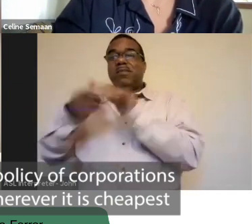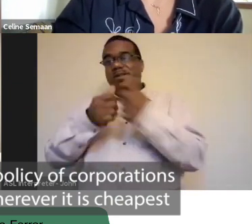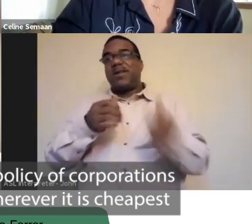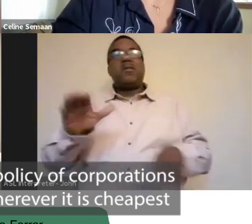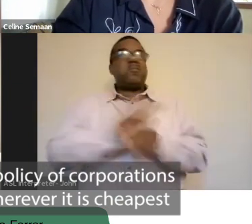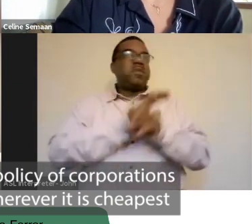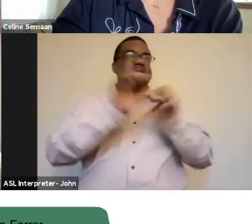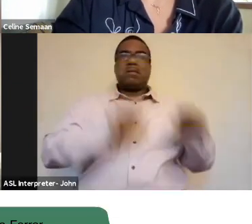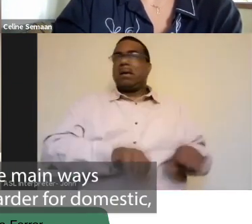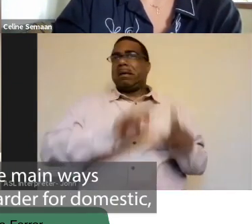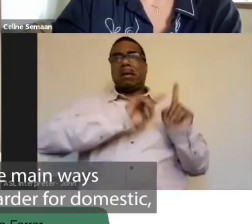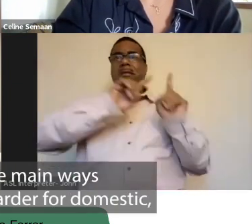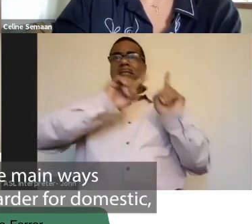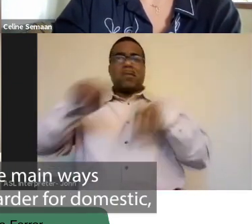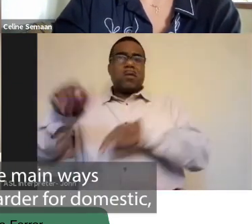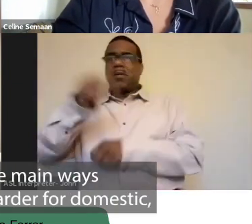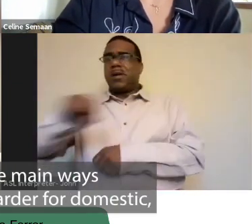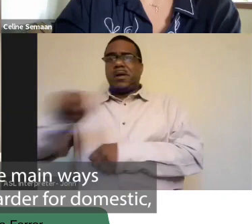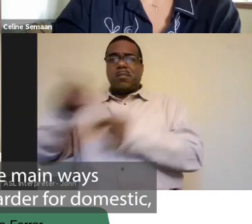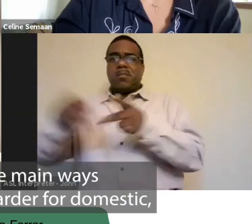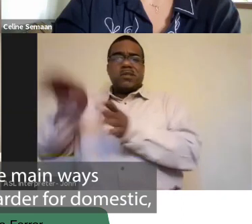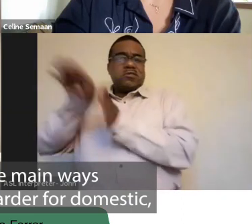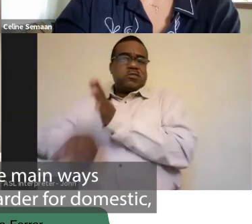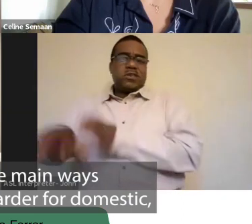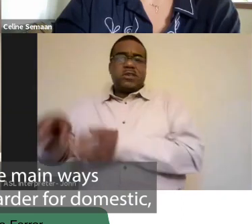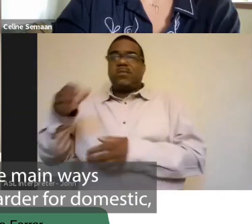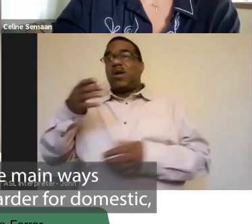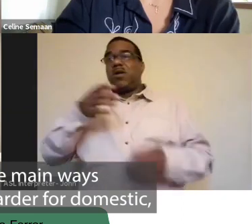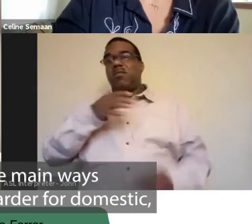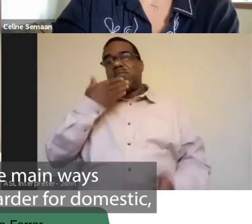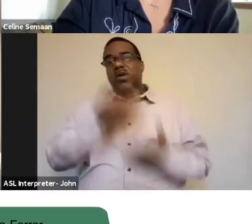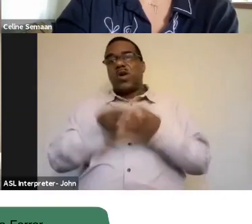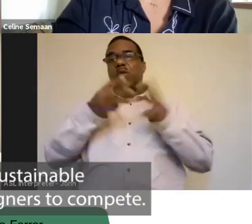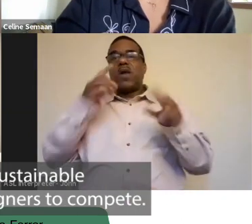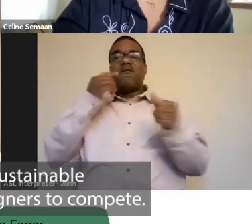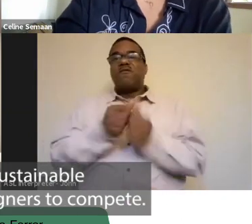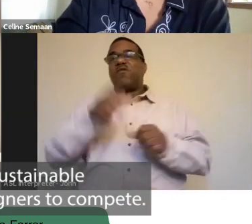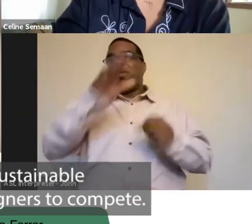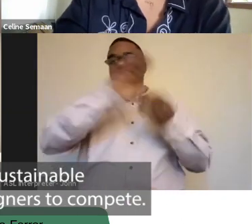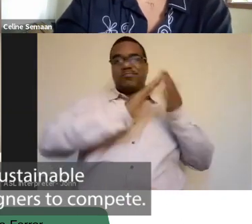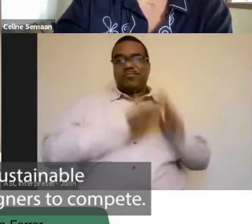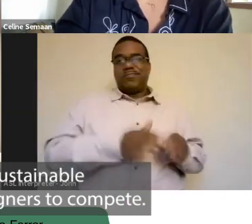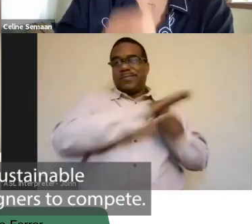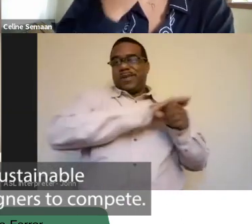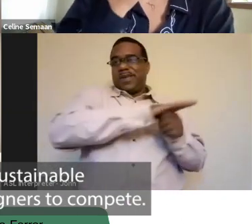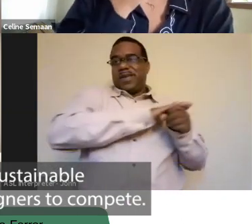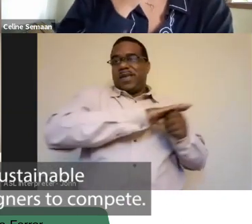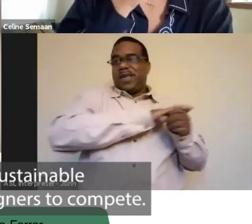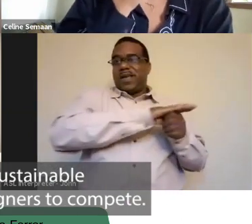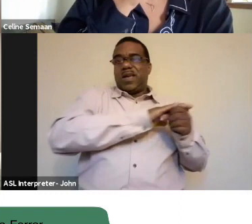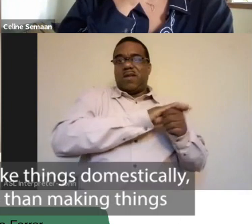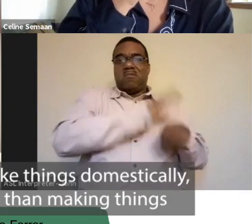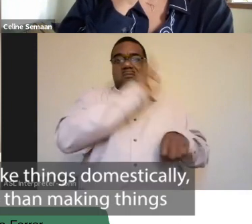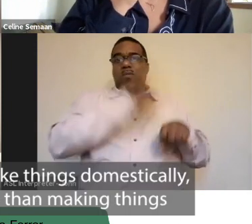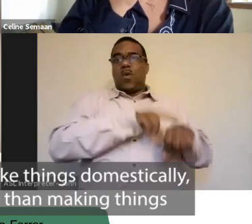wherever it is cheapest is one of the main ways that makes it harder for domestic, organic, sustainable brands and designers to